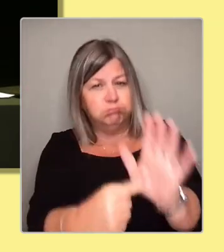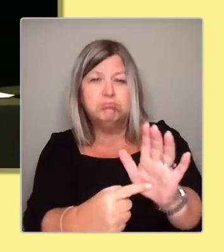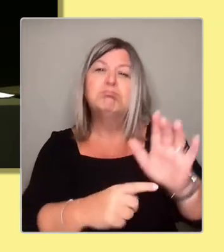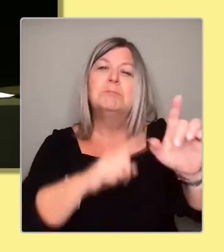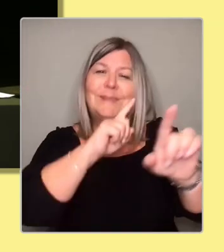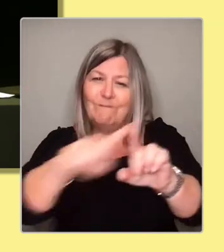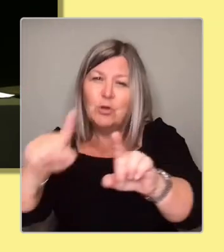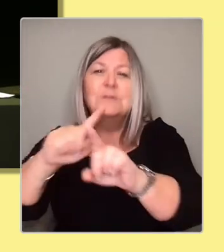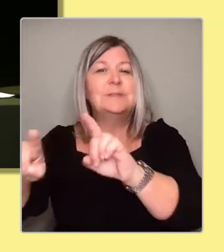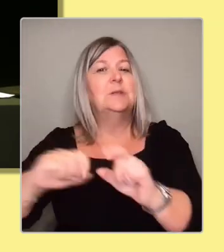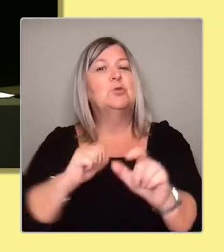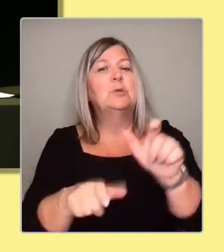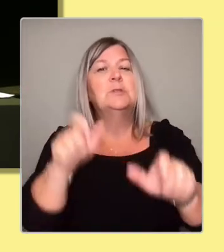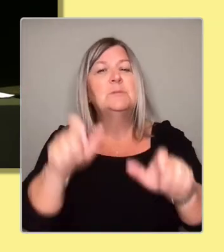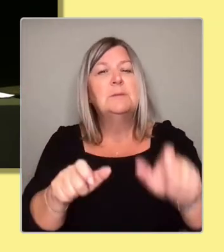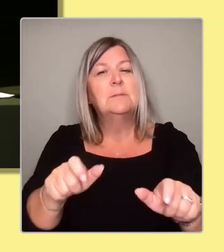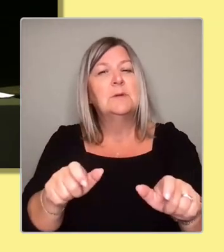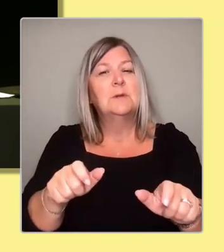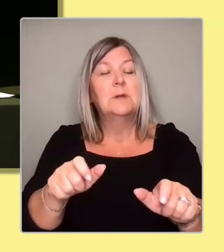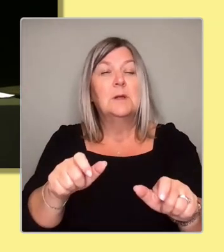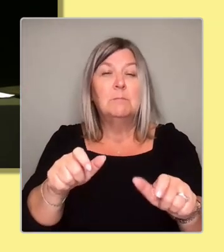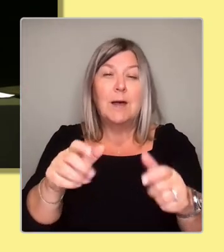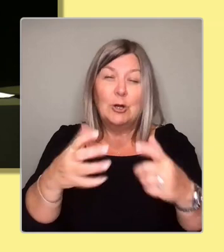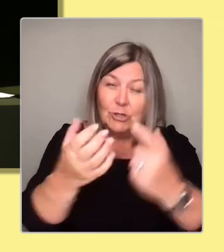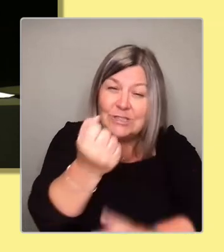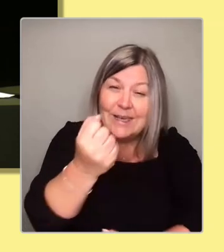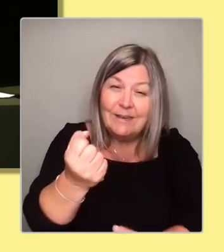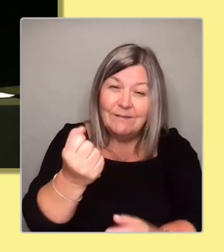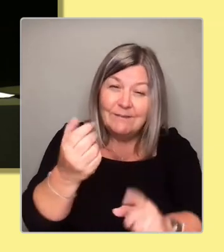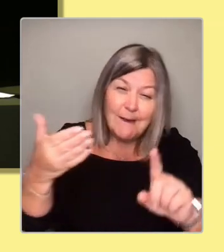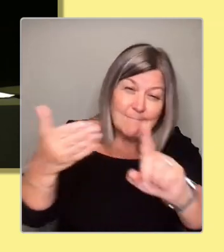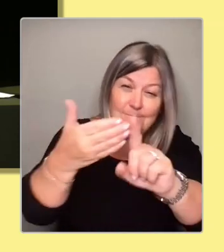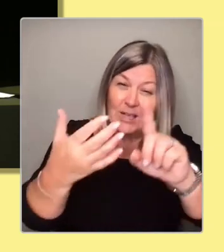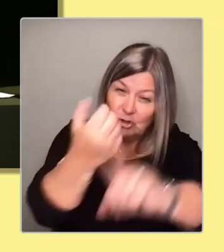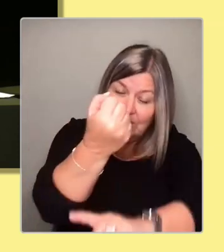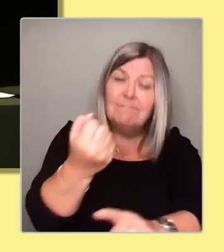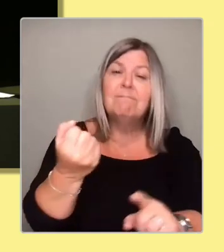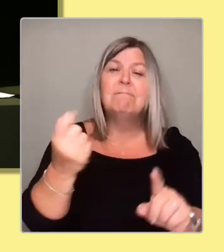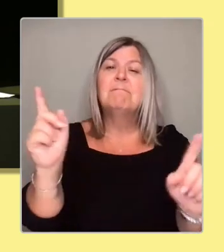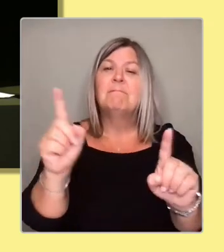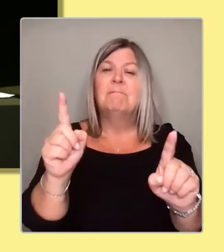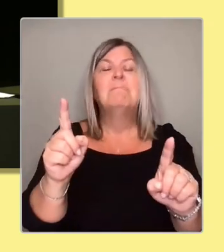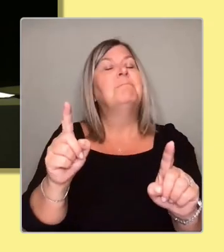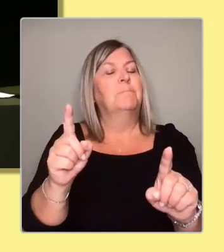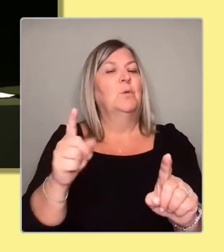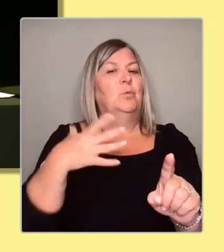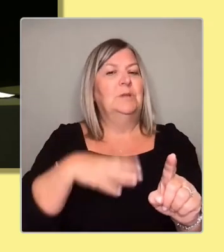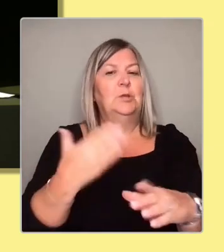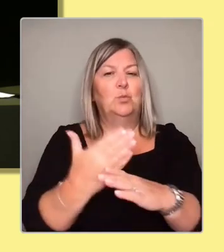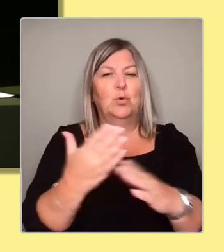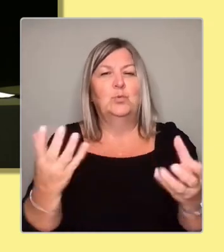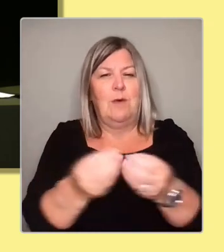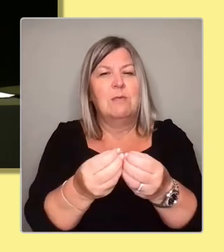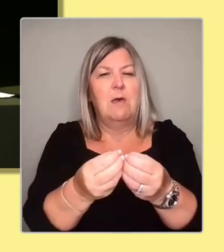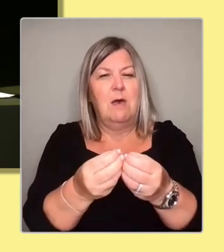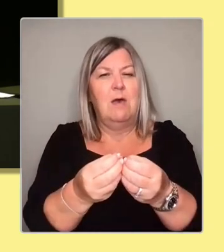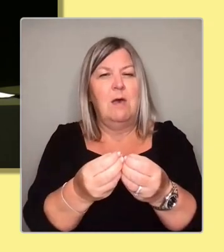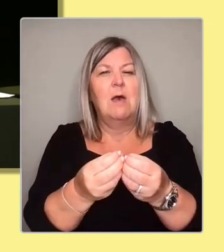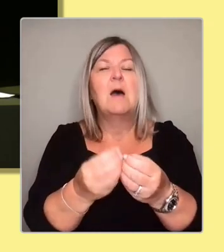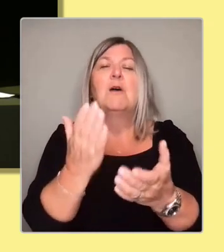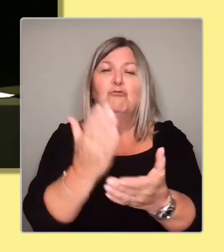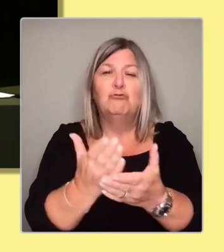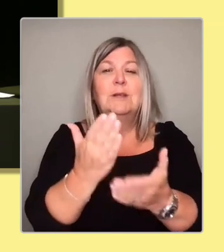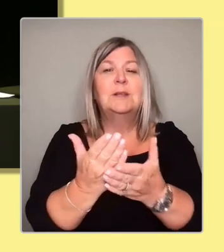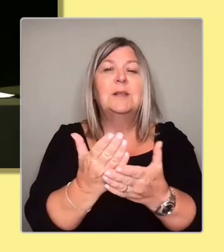to our goal by working together and ensuring that policy is built from the grassroots up and leaders